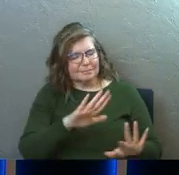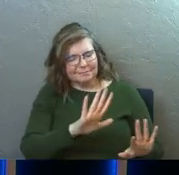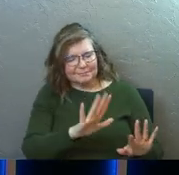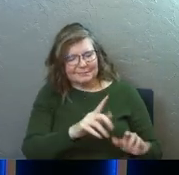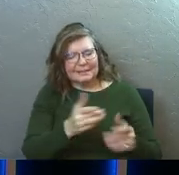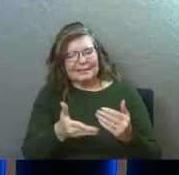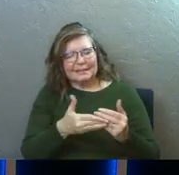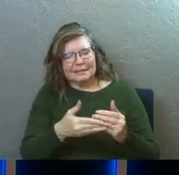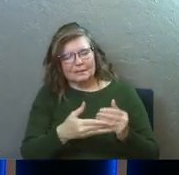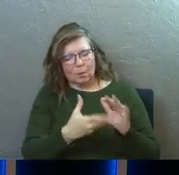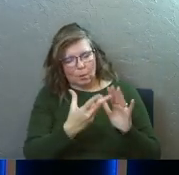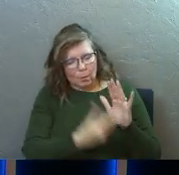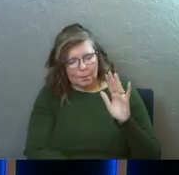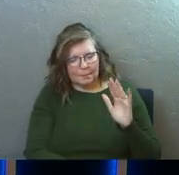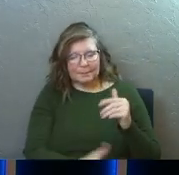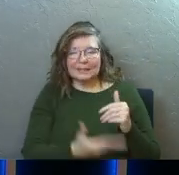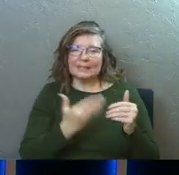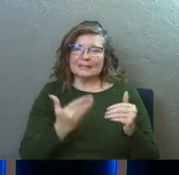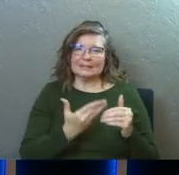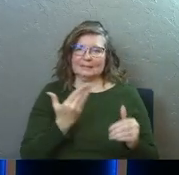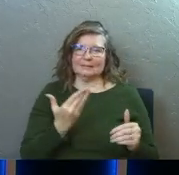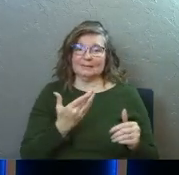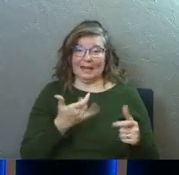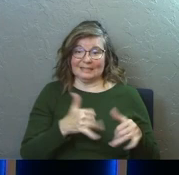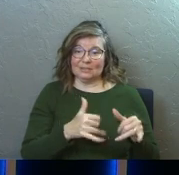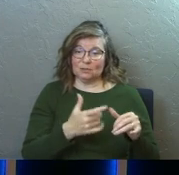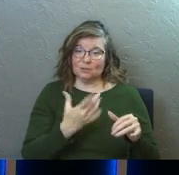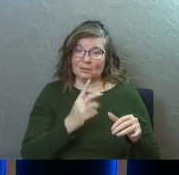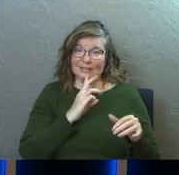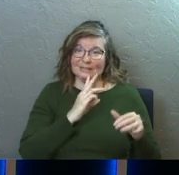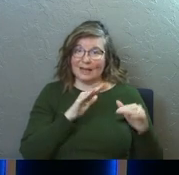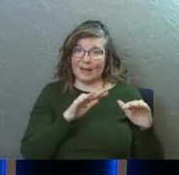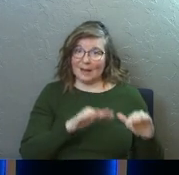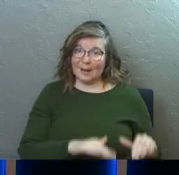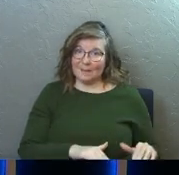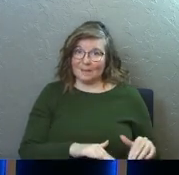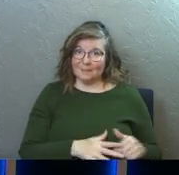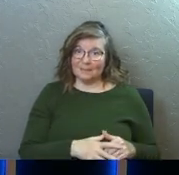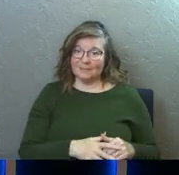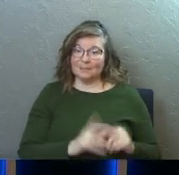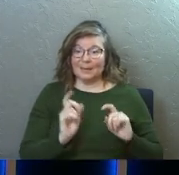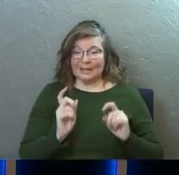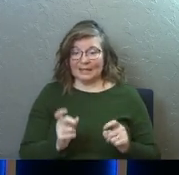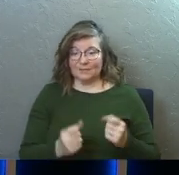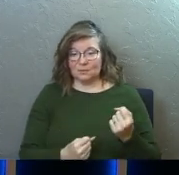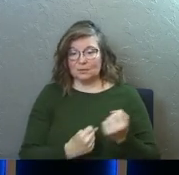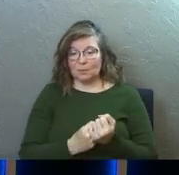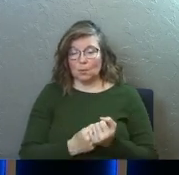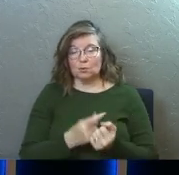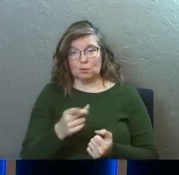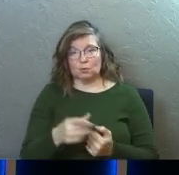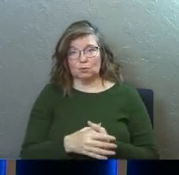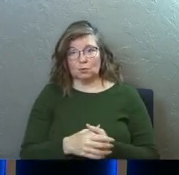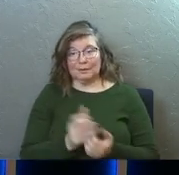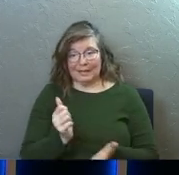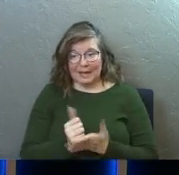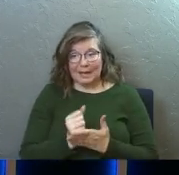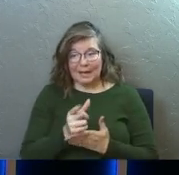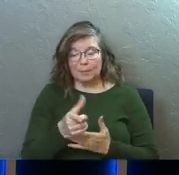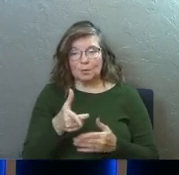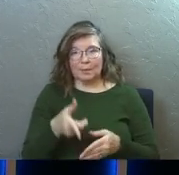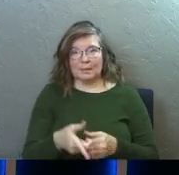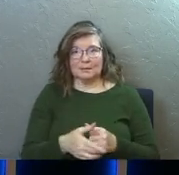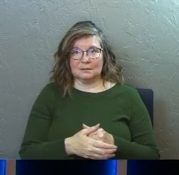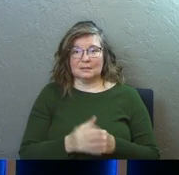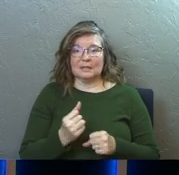Can I give you something that's light? I still need you to drain the tub. But can I be support to you? Can I help you in